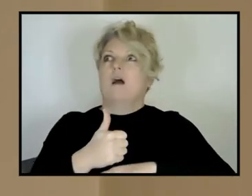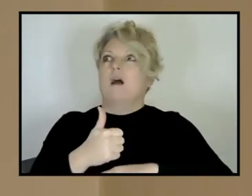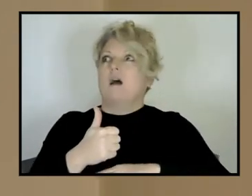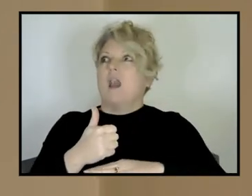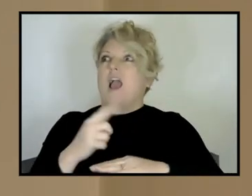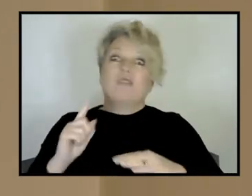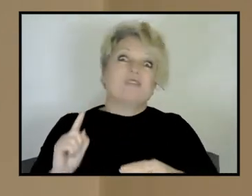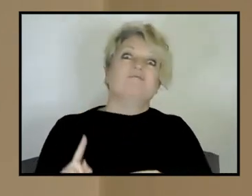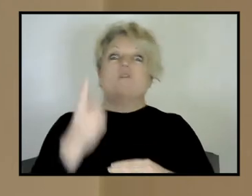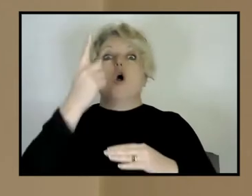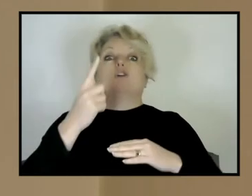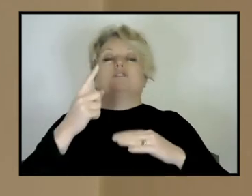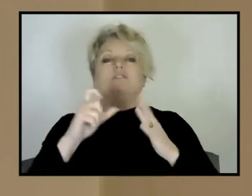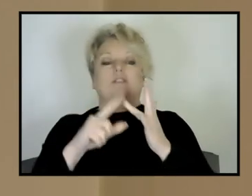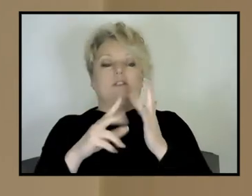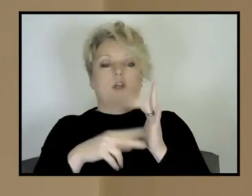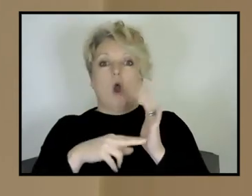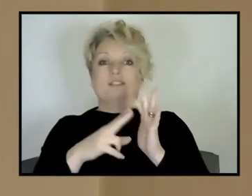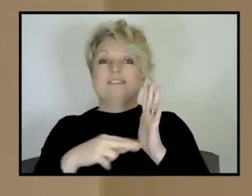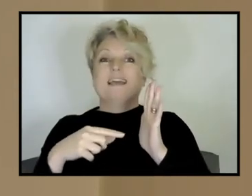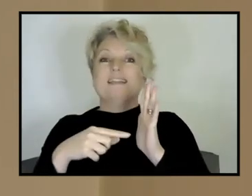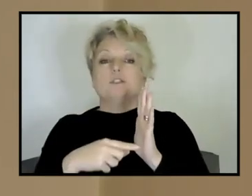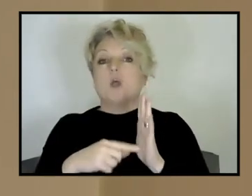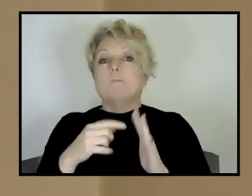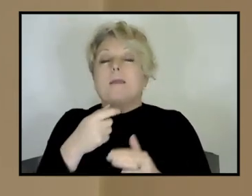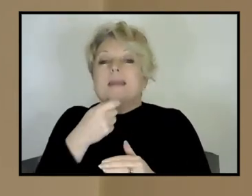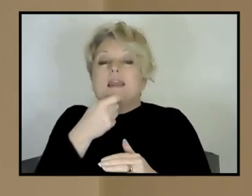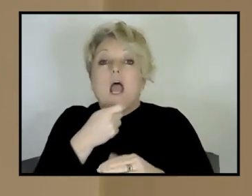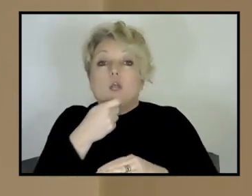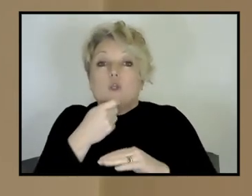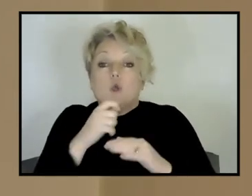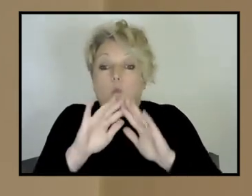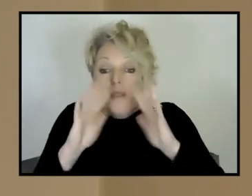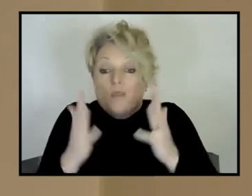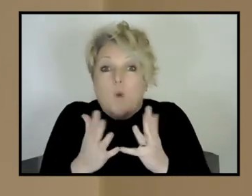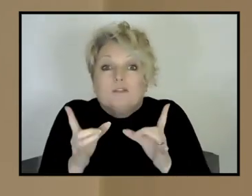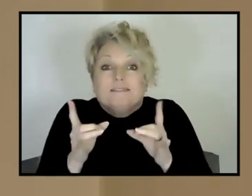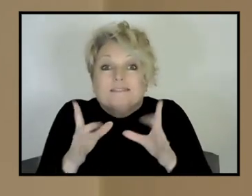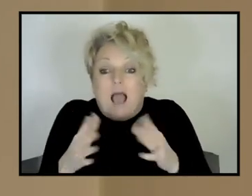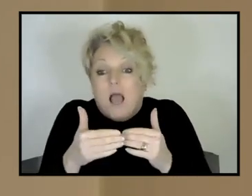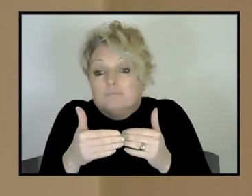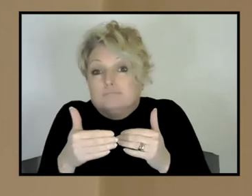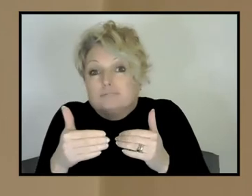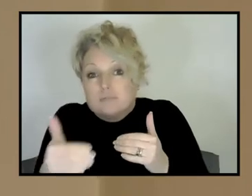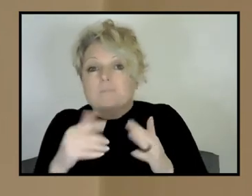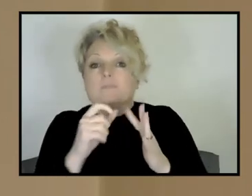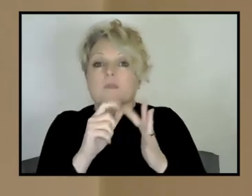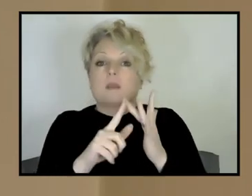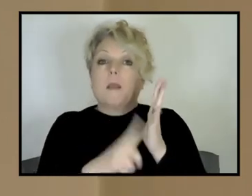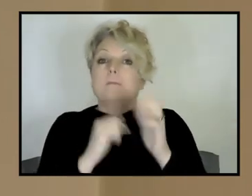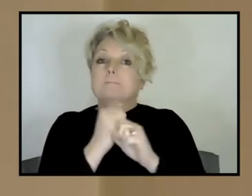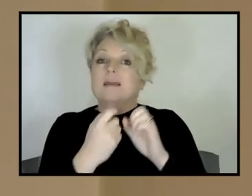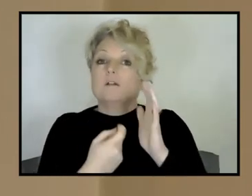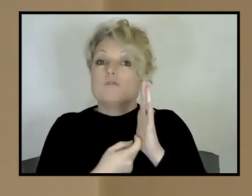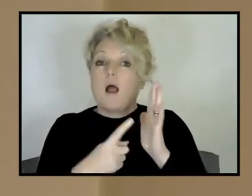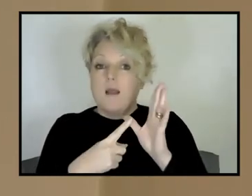couple of hundred million years of the Earth itself forming. So in the Yilgar and Craton, um, and in the, in the Pilbara, we've got examples of those. And then